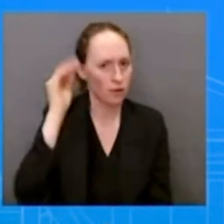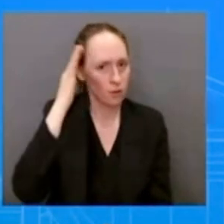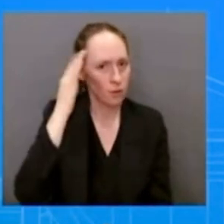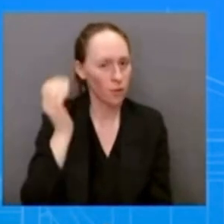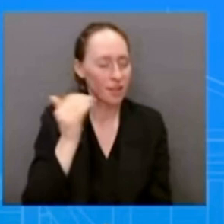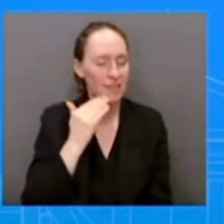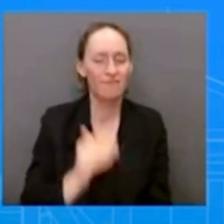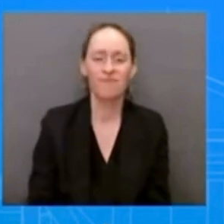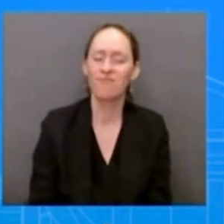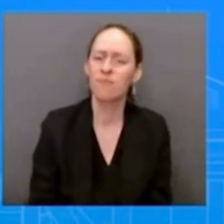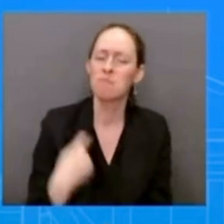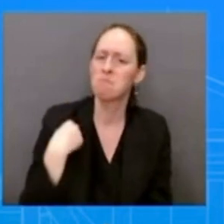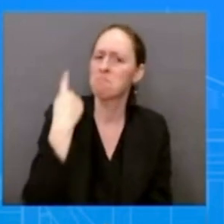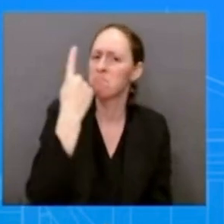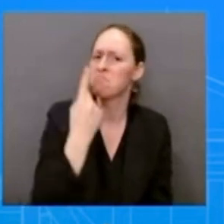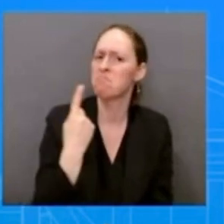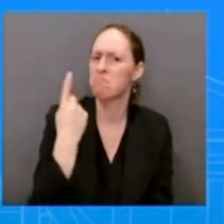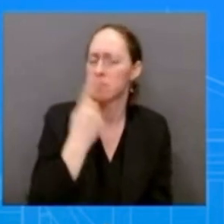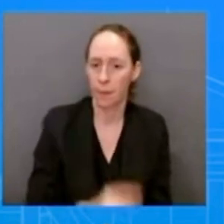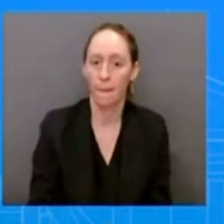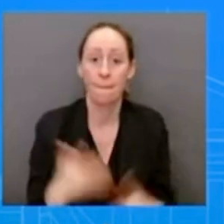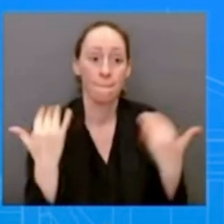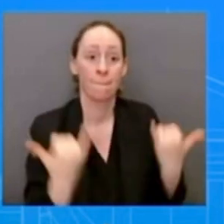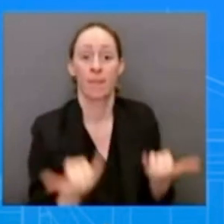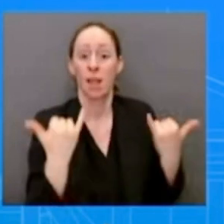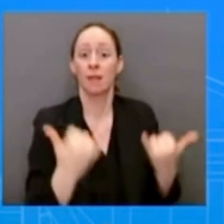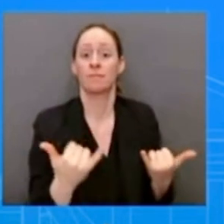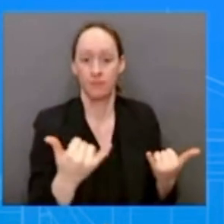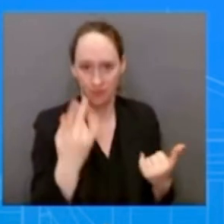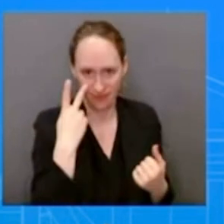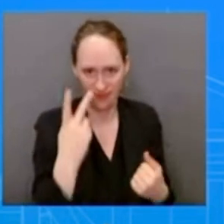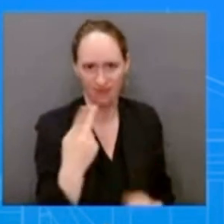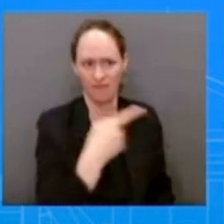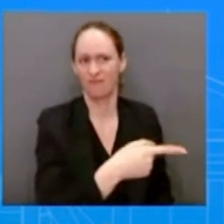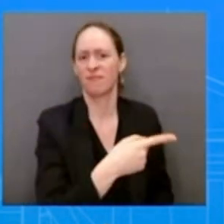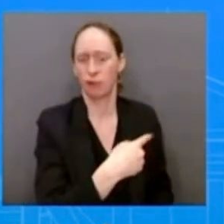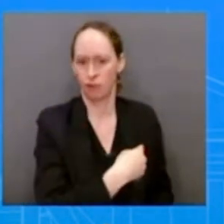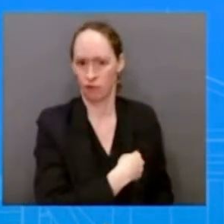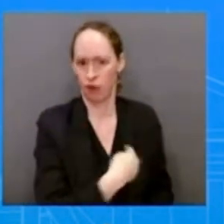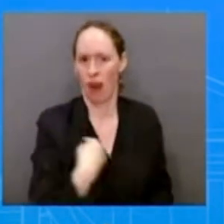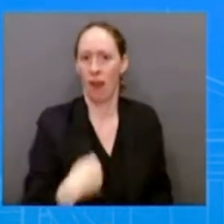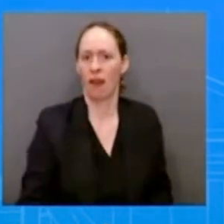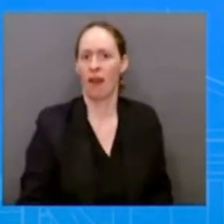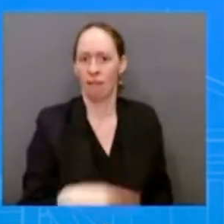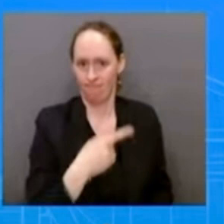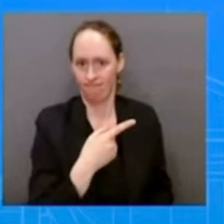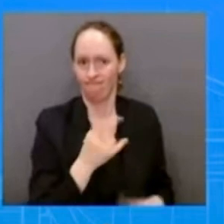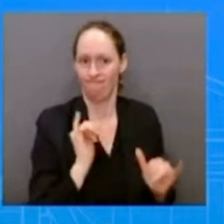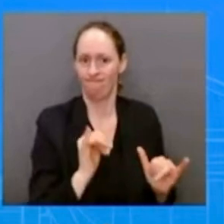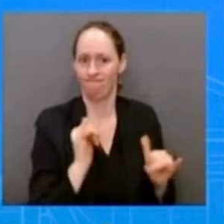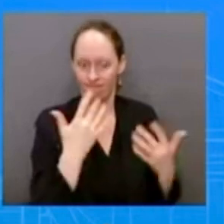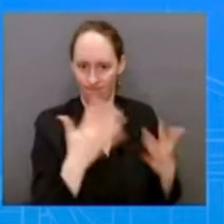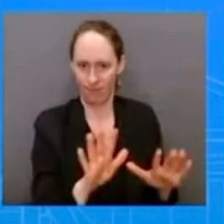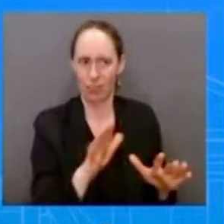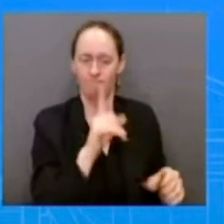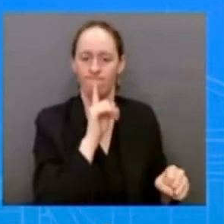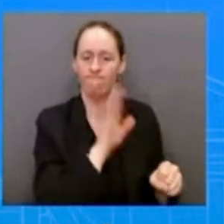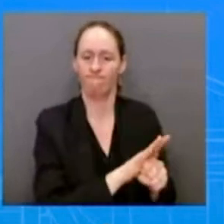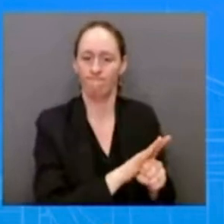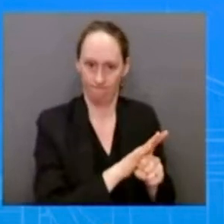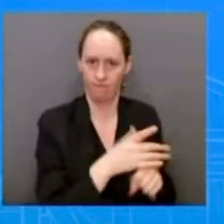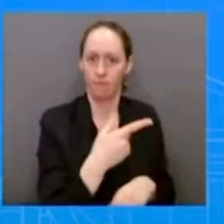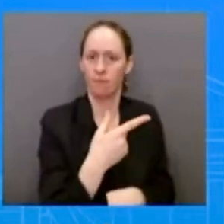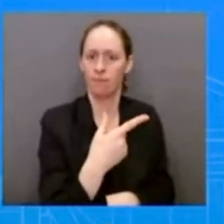military and the technical cooperation agreement and do you think this will